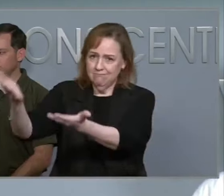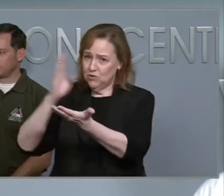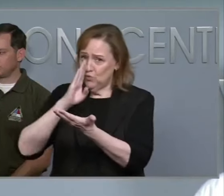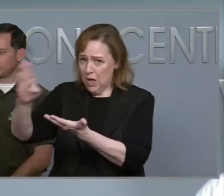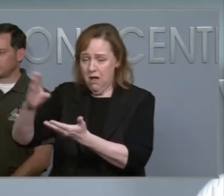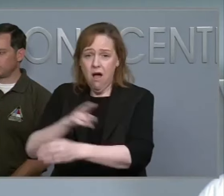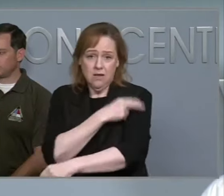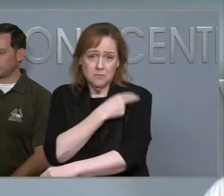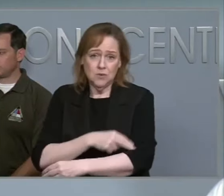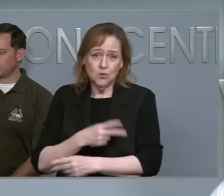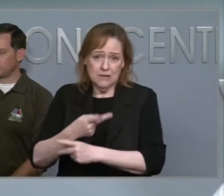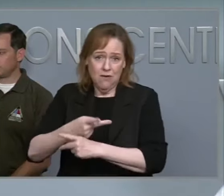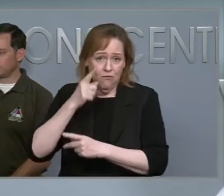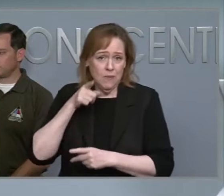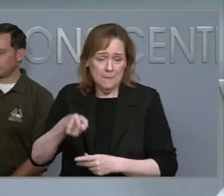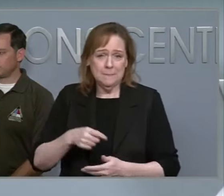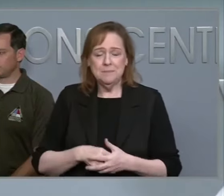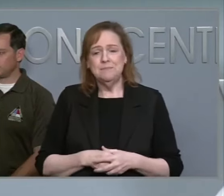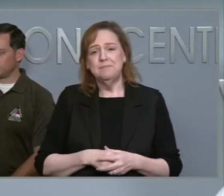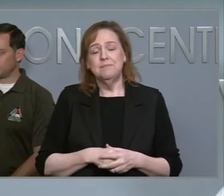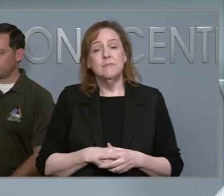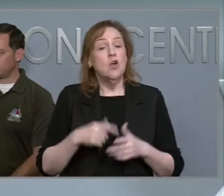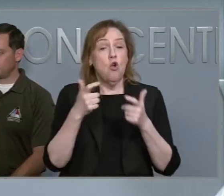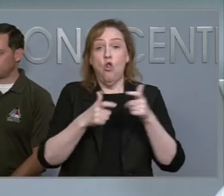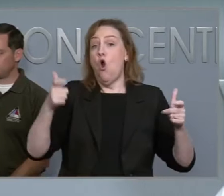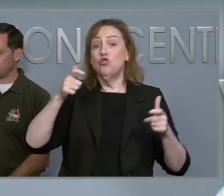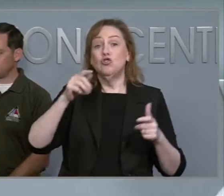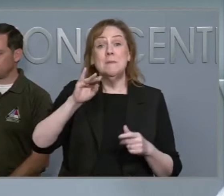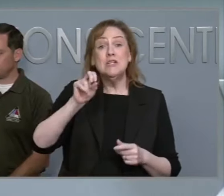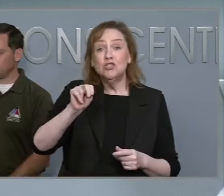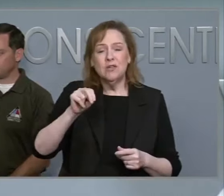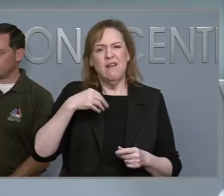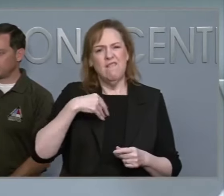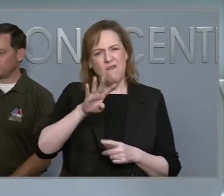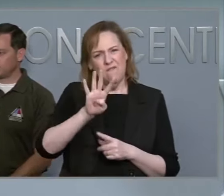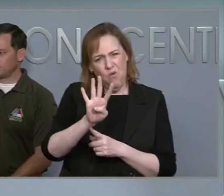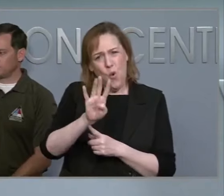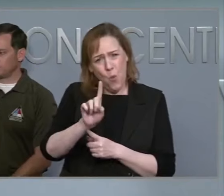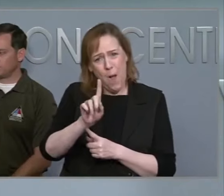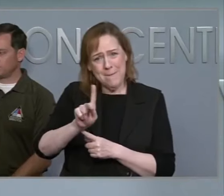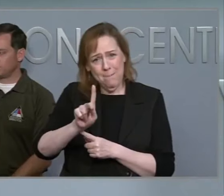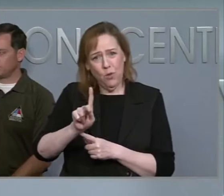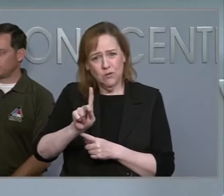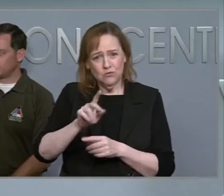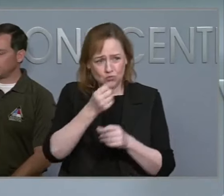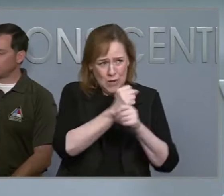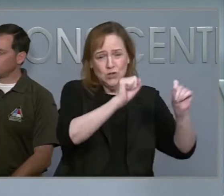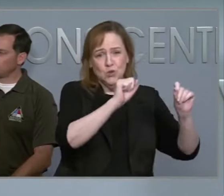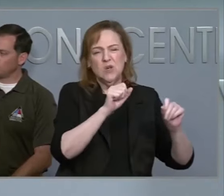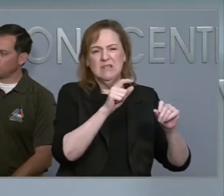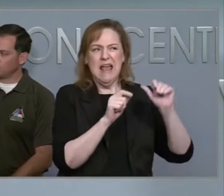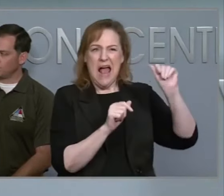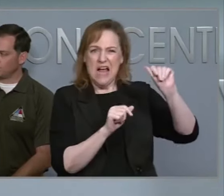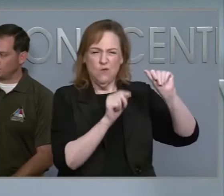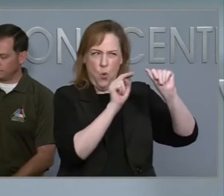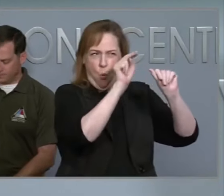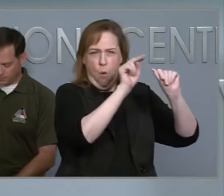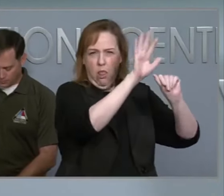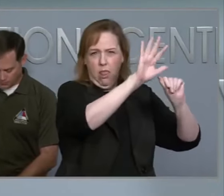The largest mission we saw in rescue was 41 people north of Asheville in Buncombe County.